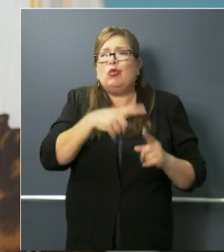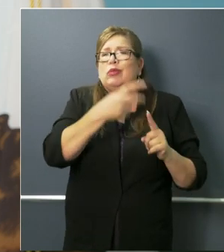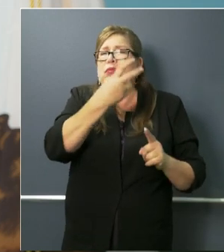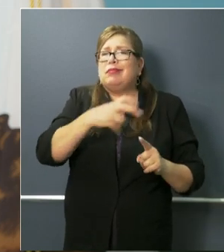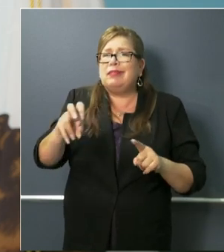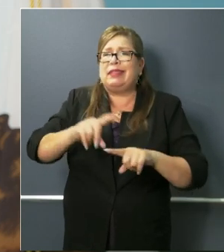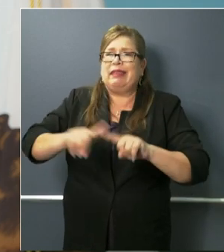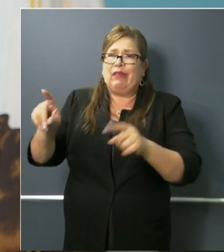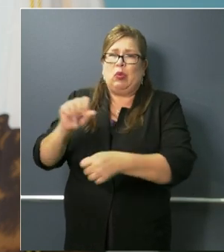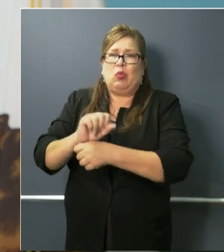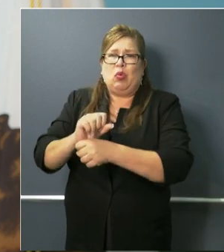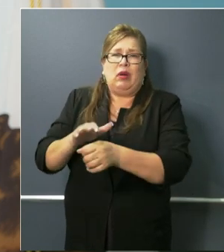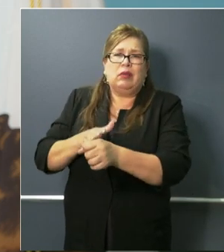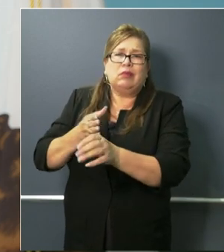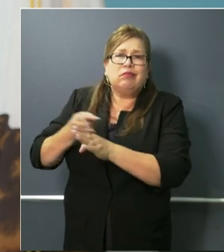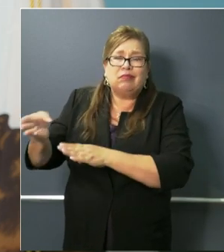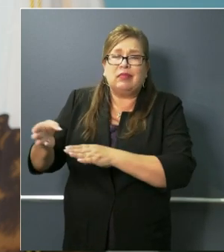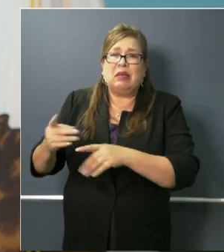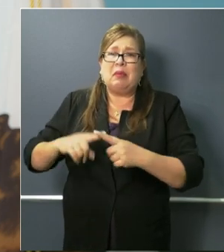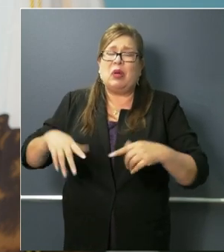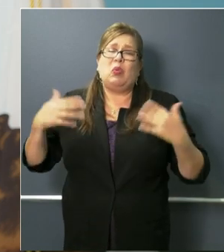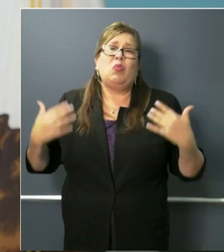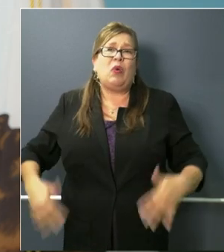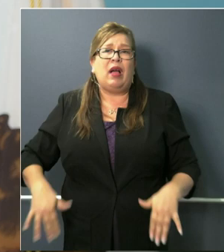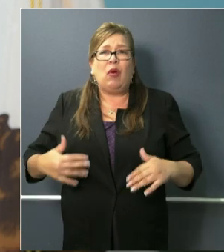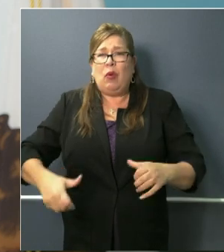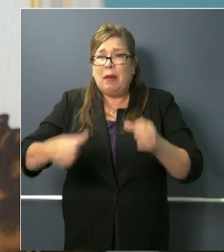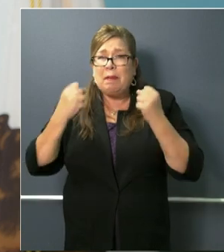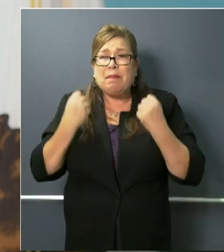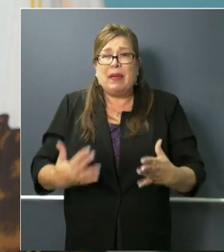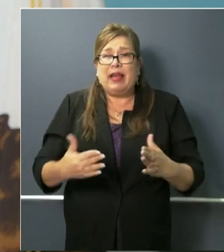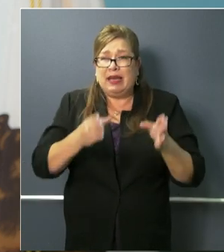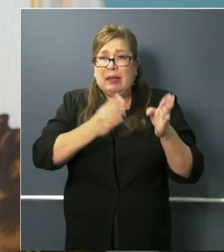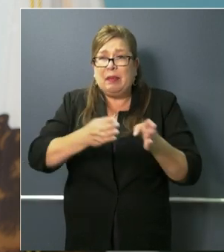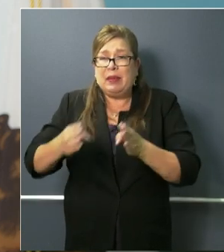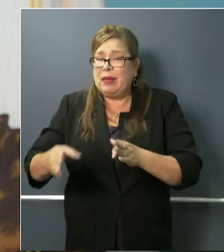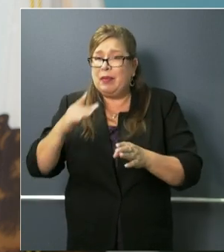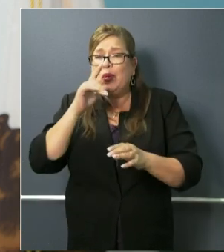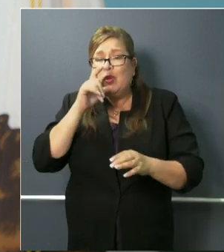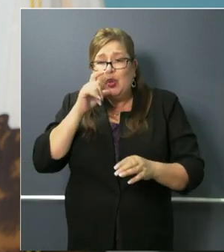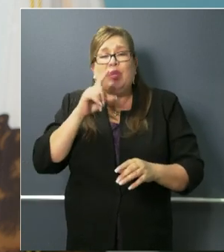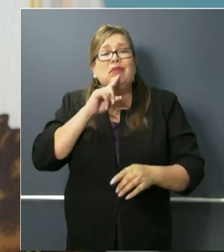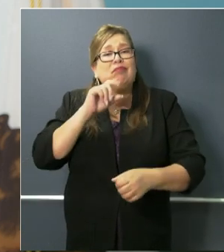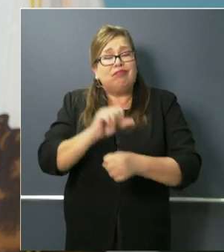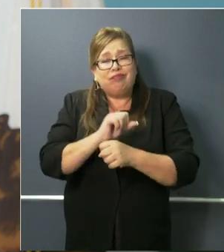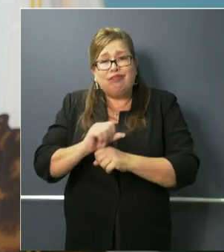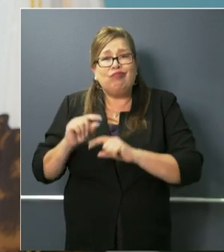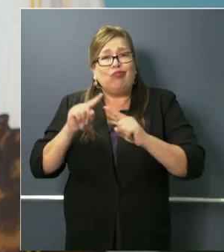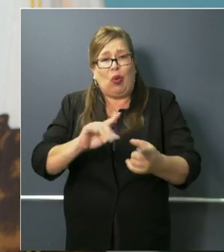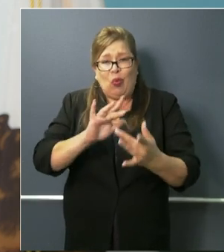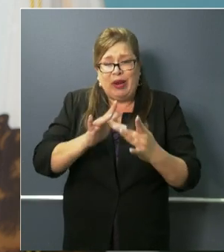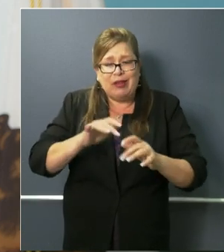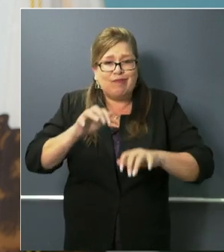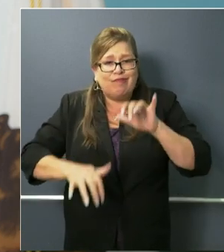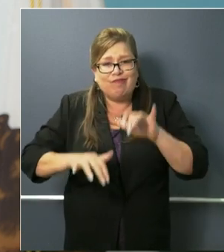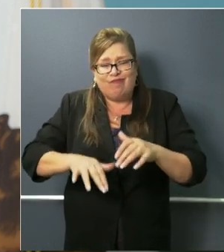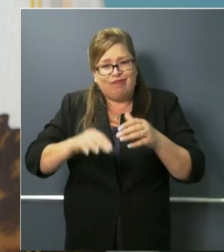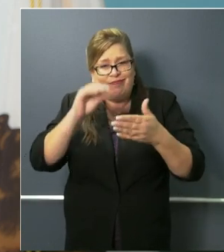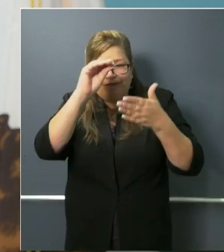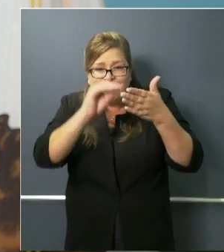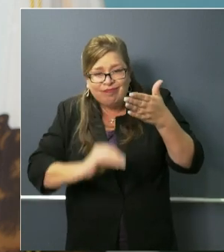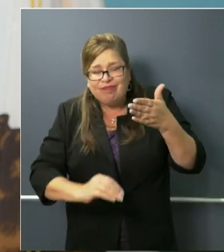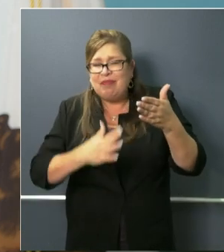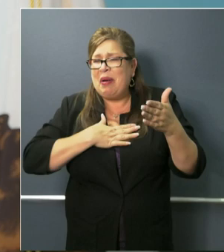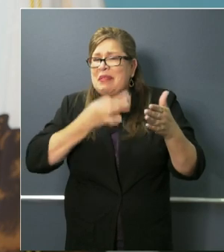those numbers. It's just still a staggering number of individuals that have gone to that site, offering their specific expertise